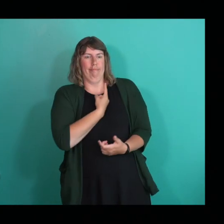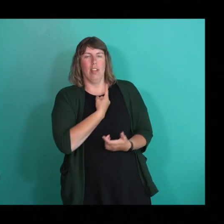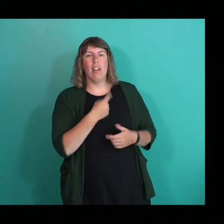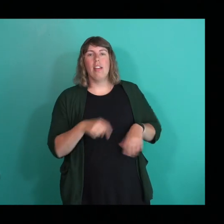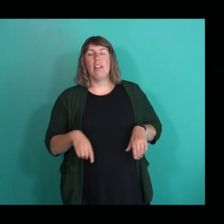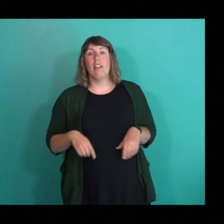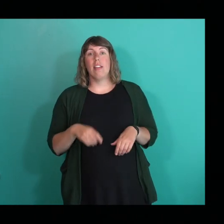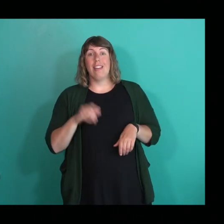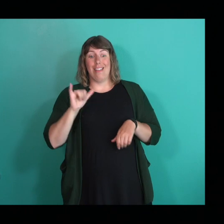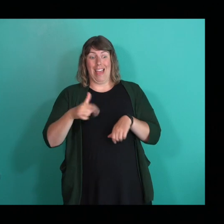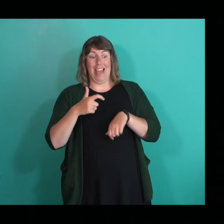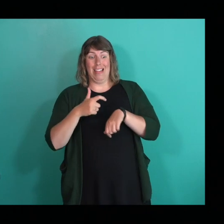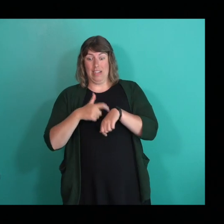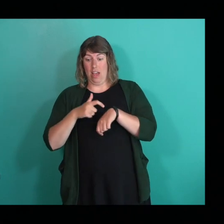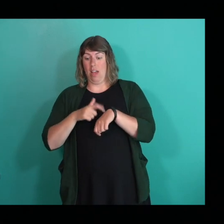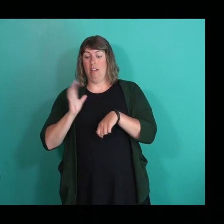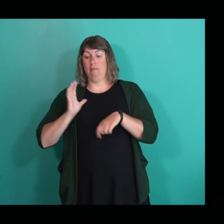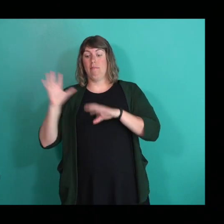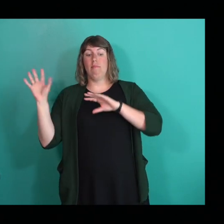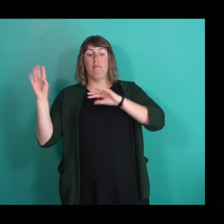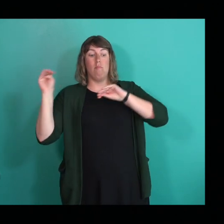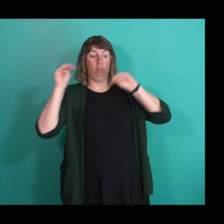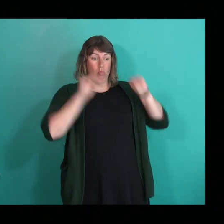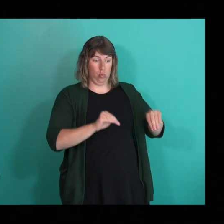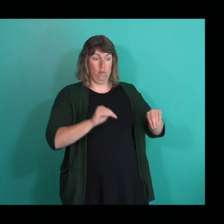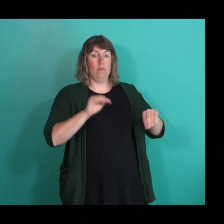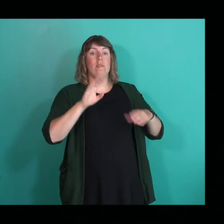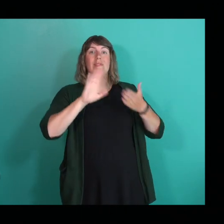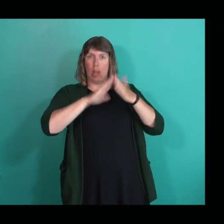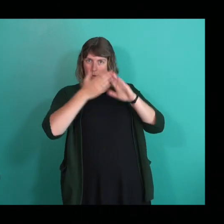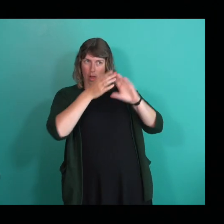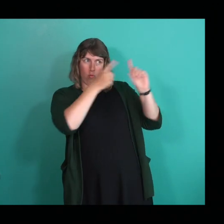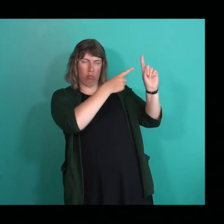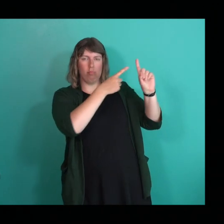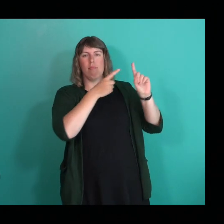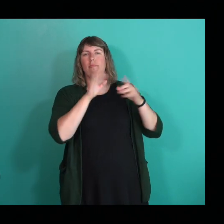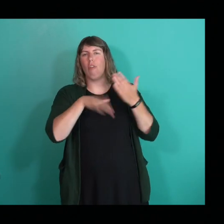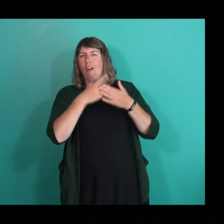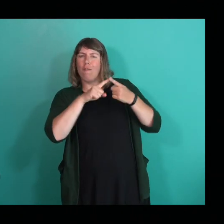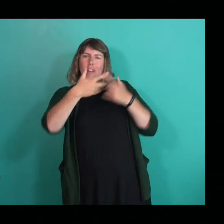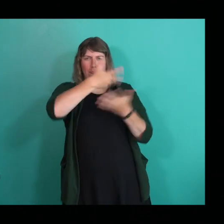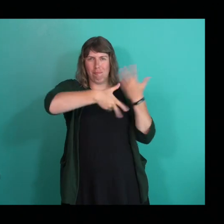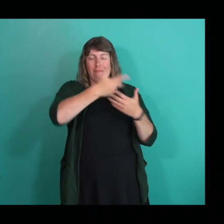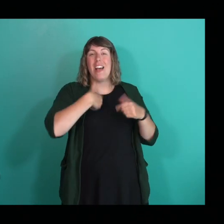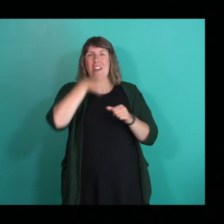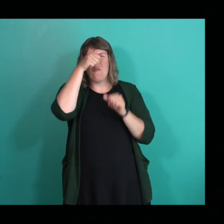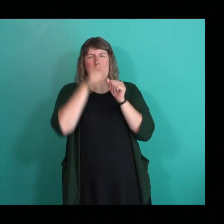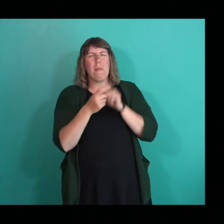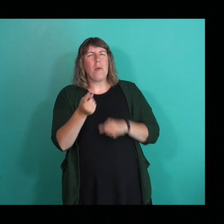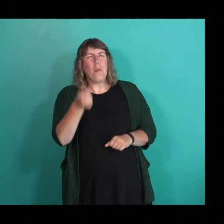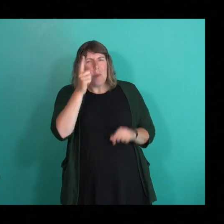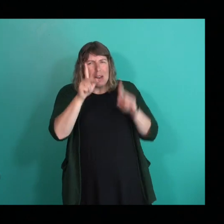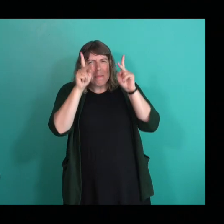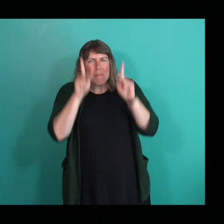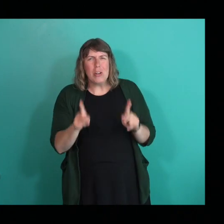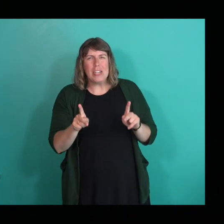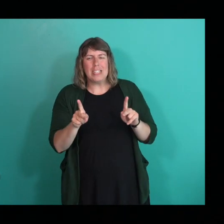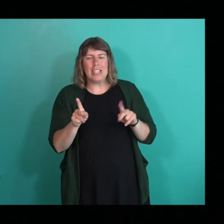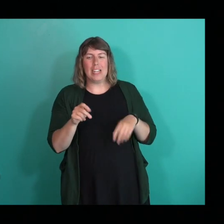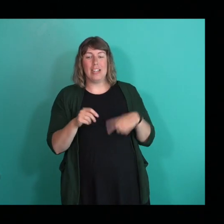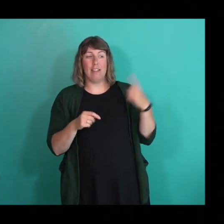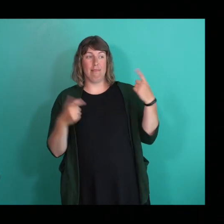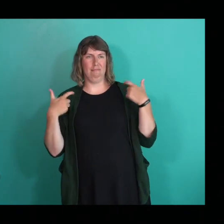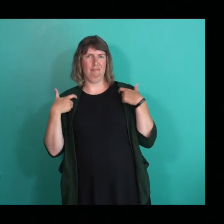at this point living downtown and all my friends were downtown friends. And I remember this one person, very